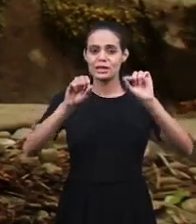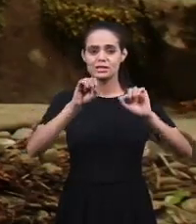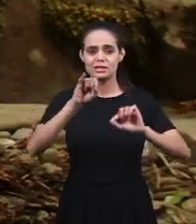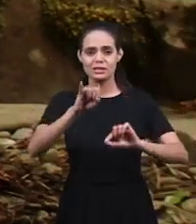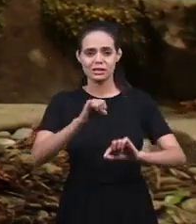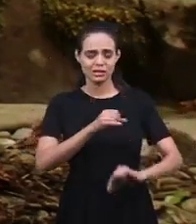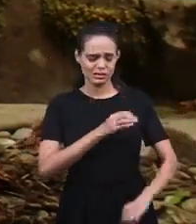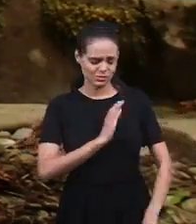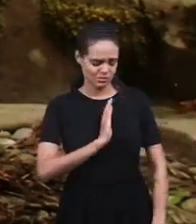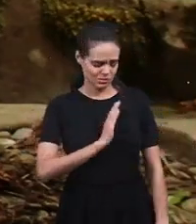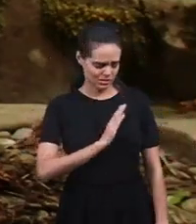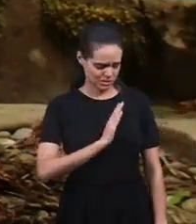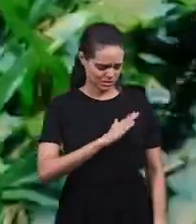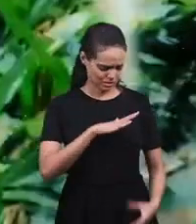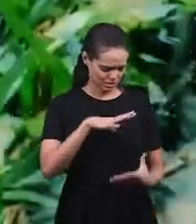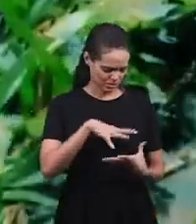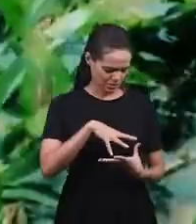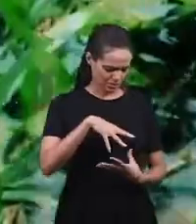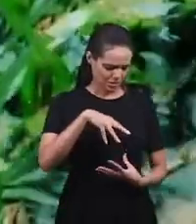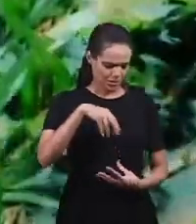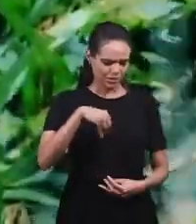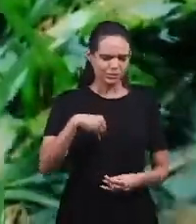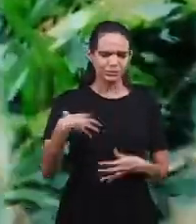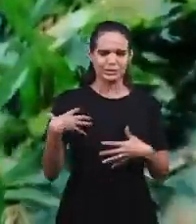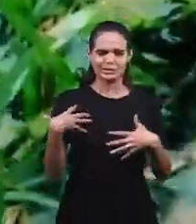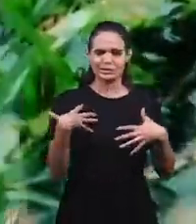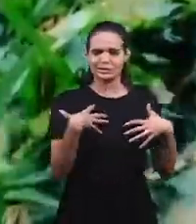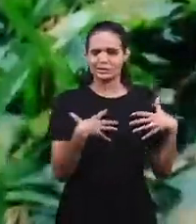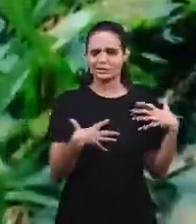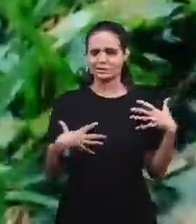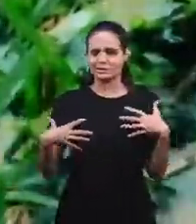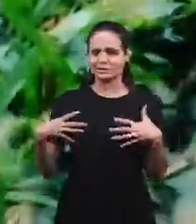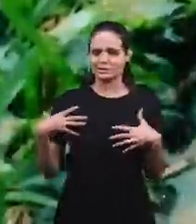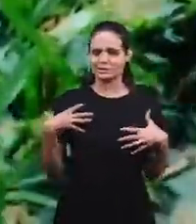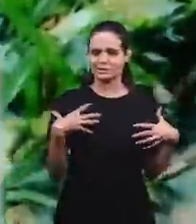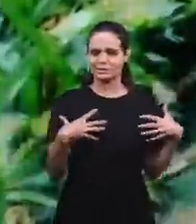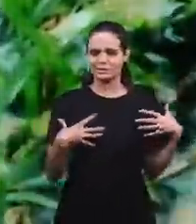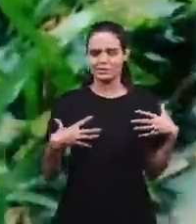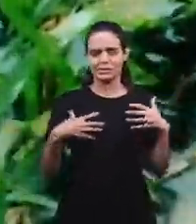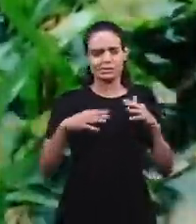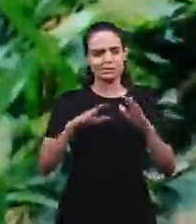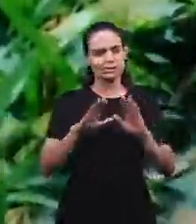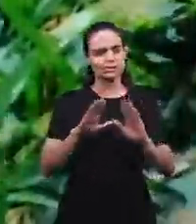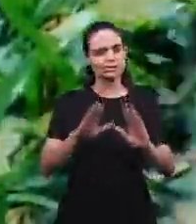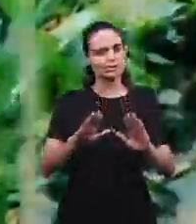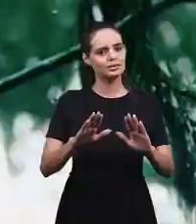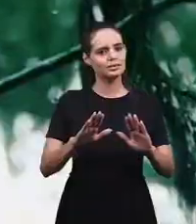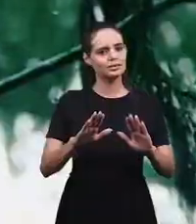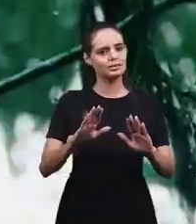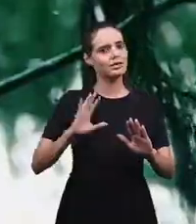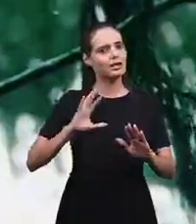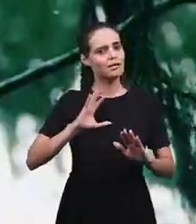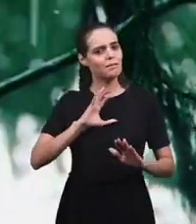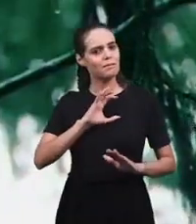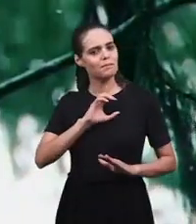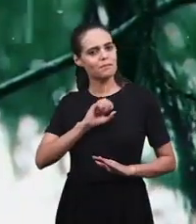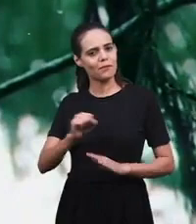O coração aflito e o